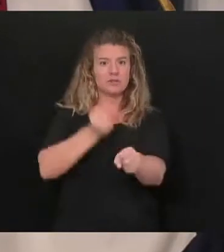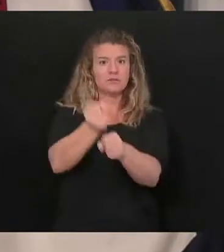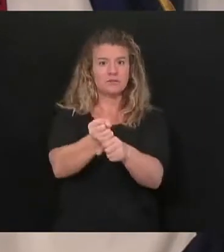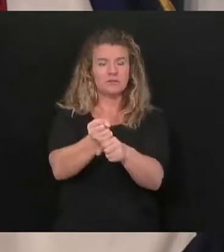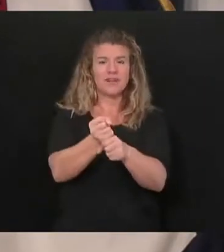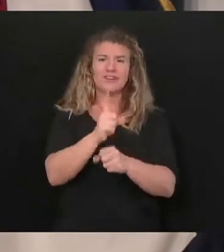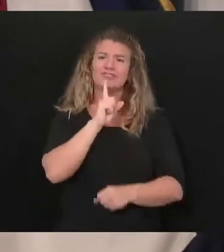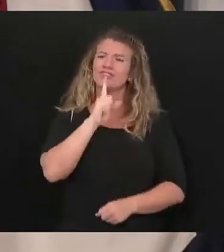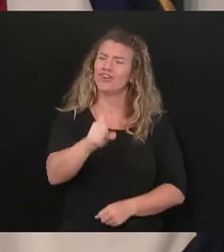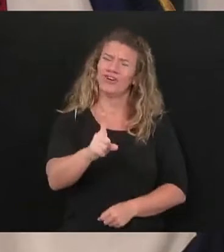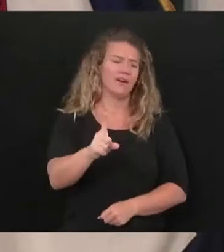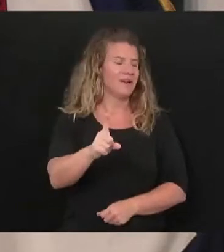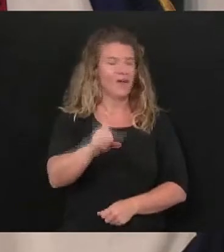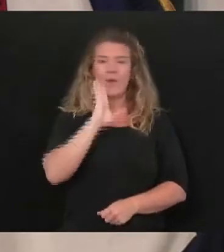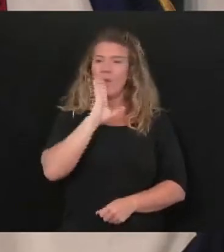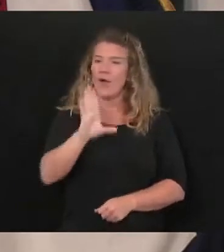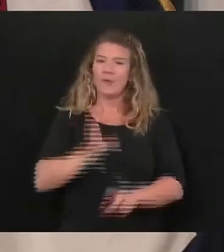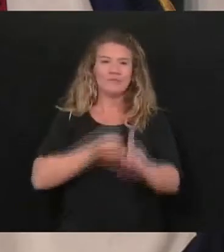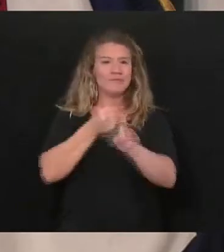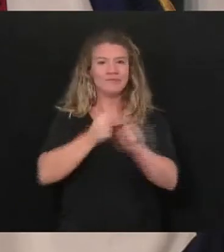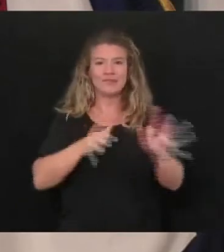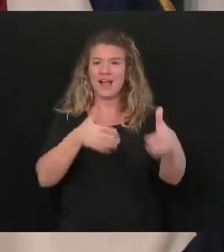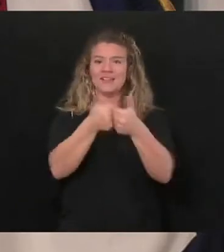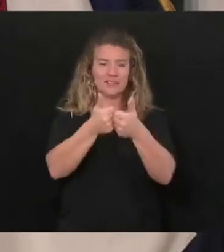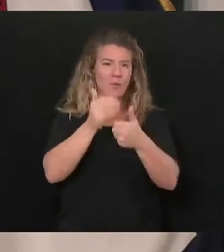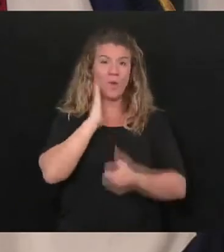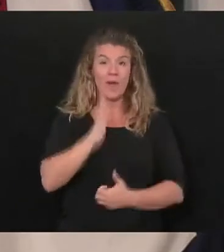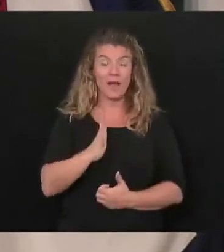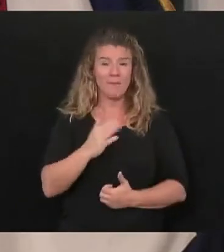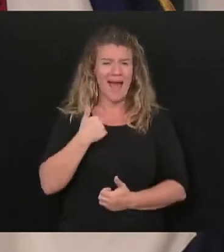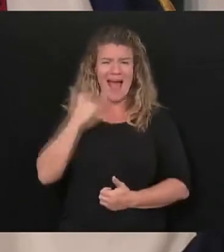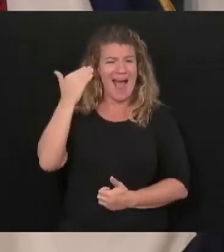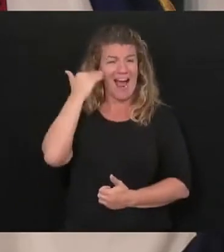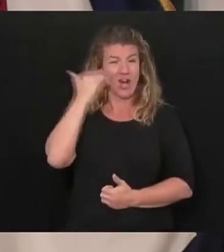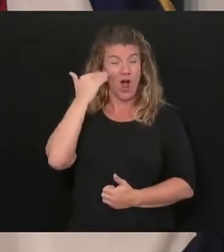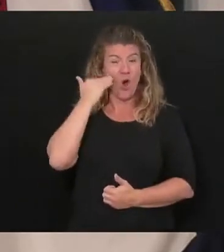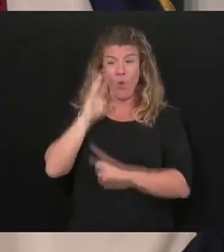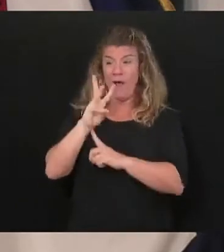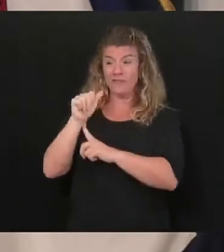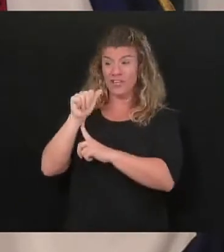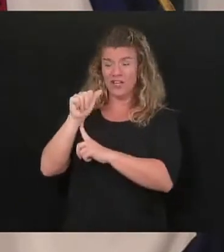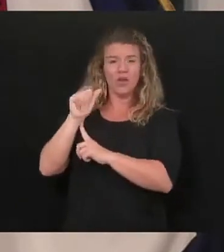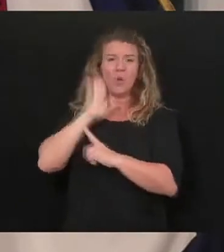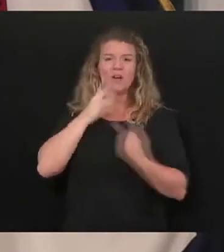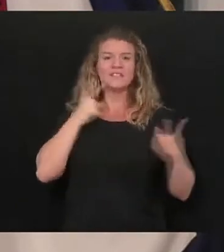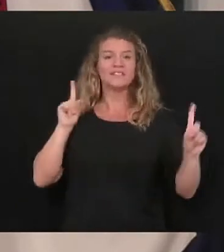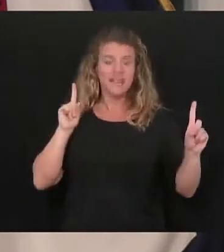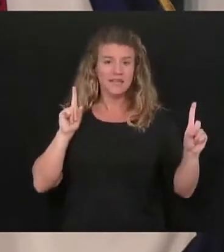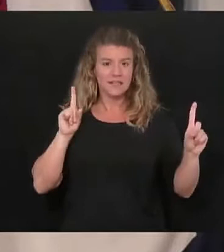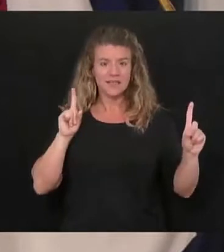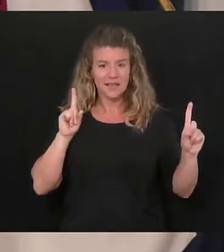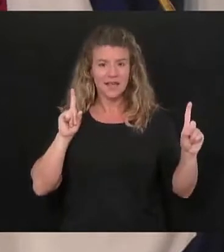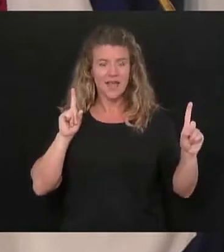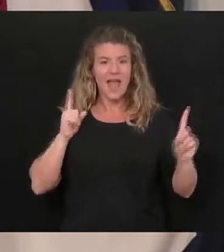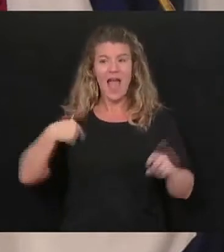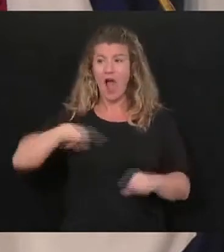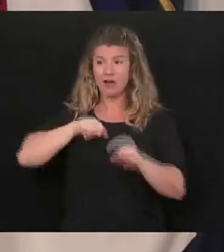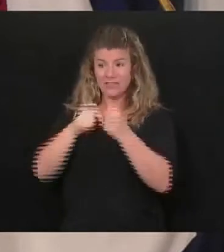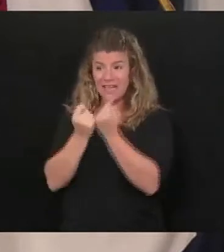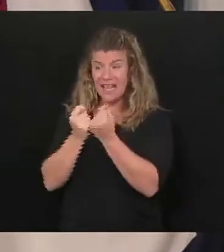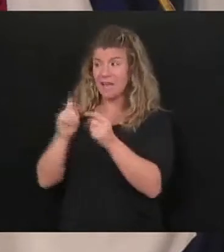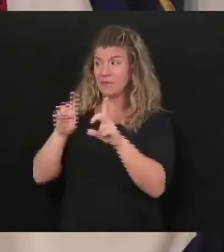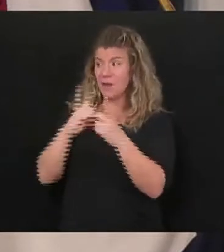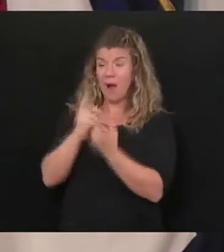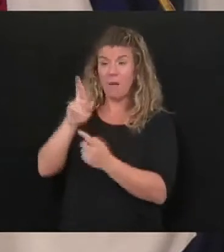we'll have challenges as we go along, but West Virginia, you'll meet it. And the good people in our Department of Revenue and everything